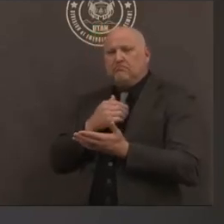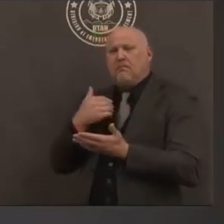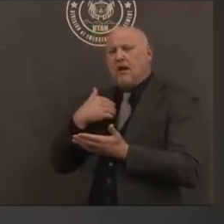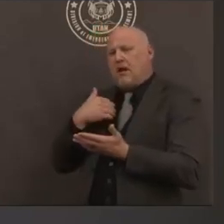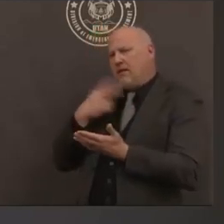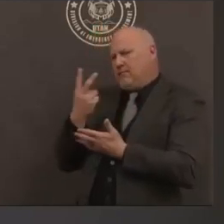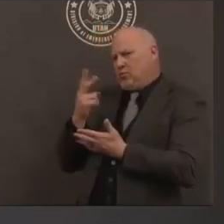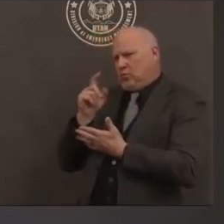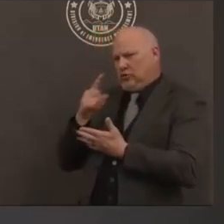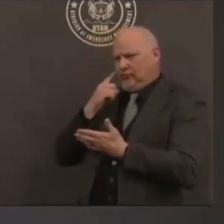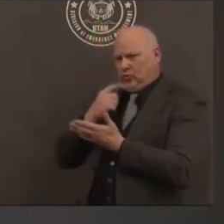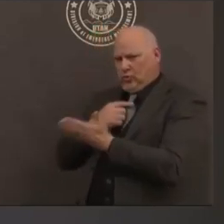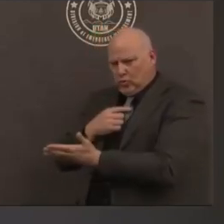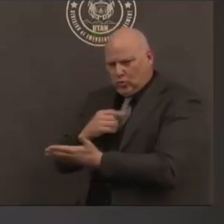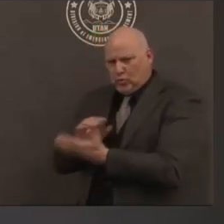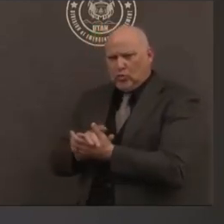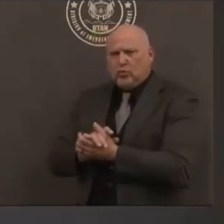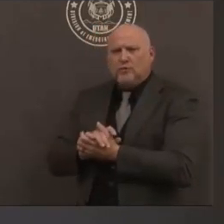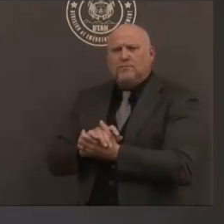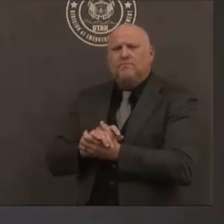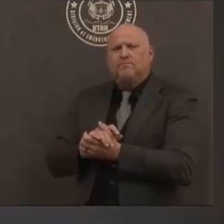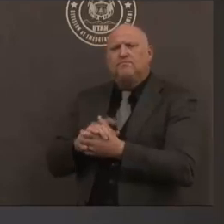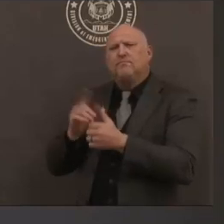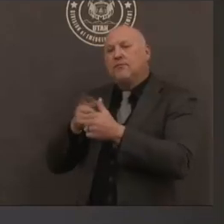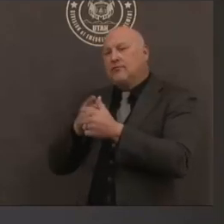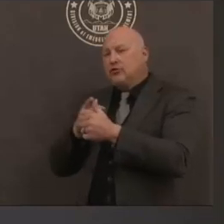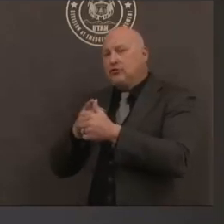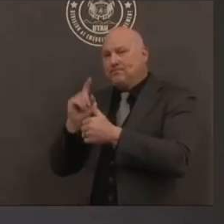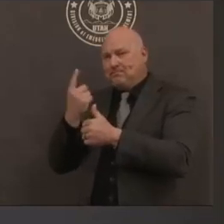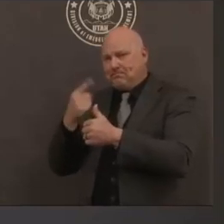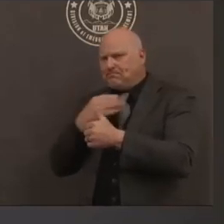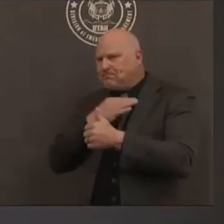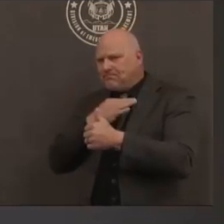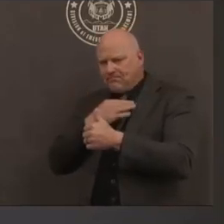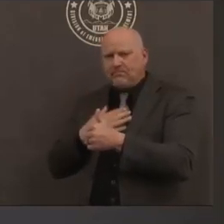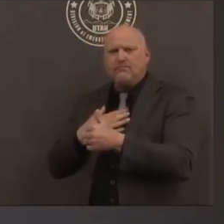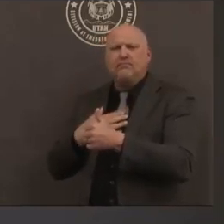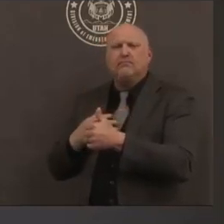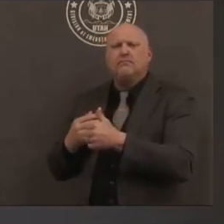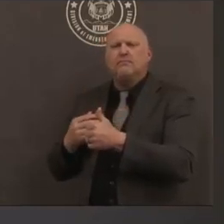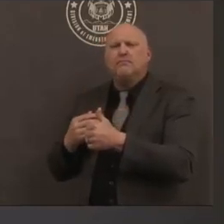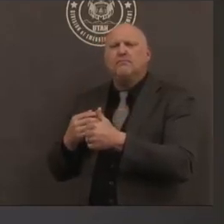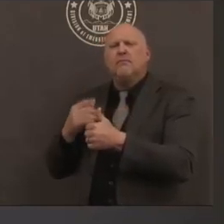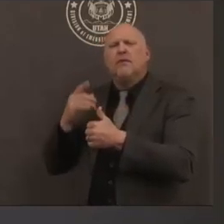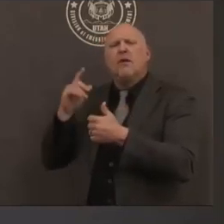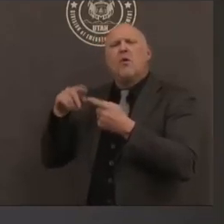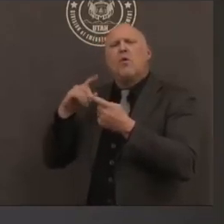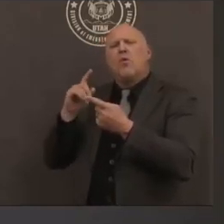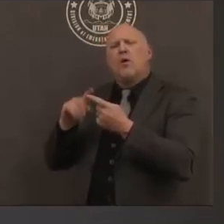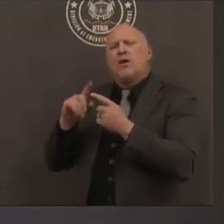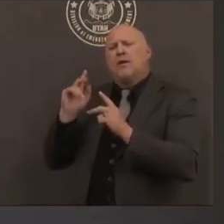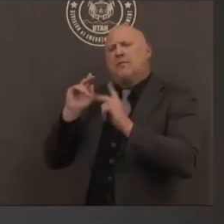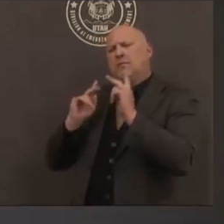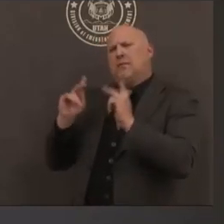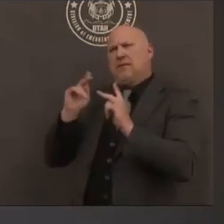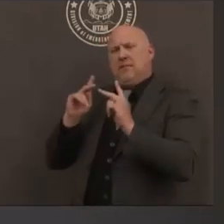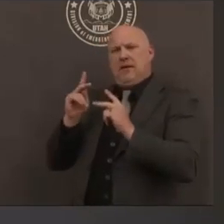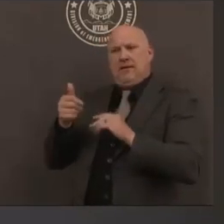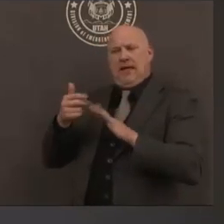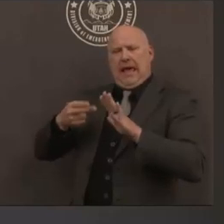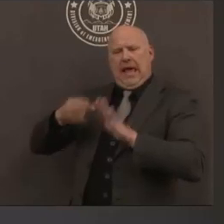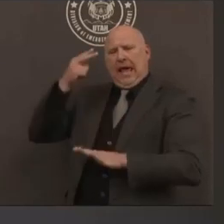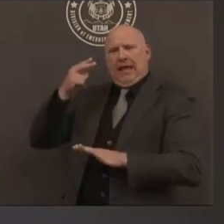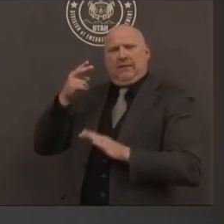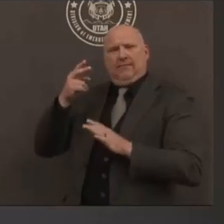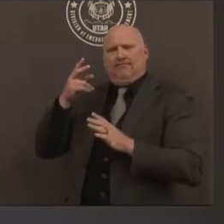to ask you the first one and hear your response first um when are people the most contagious with covet 19 is it before they show